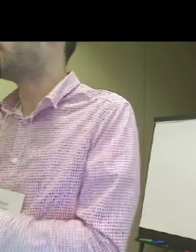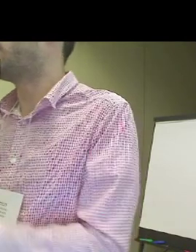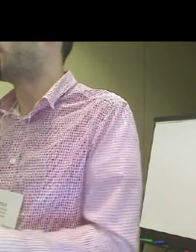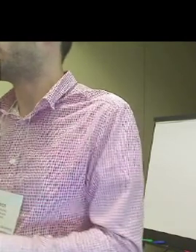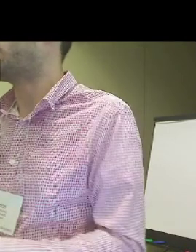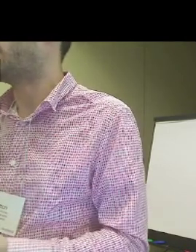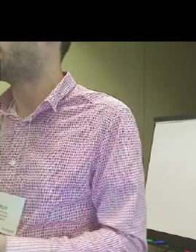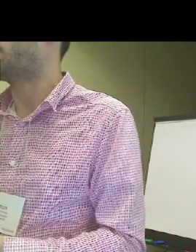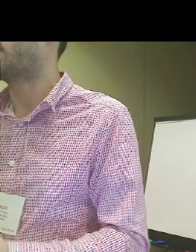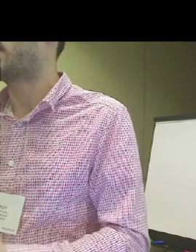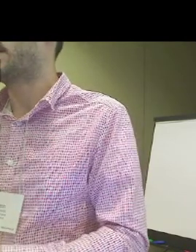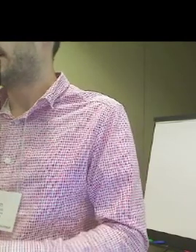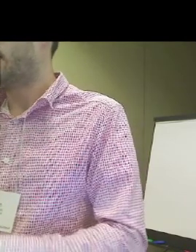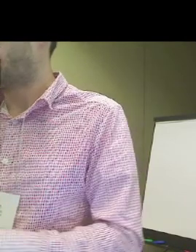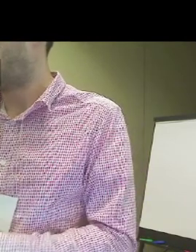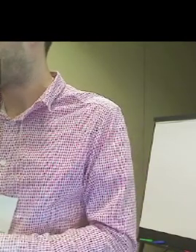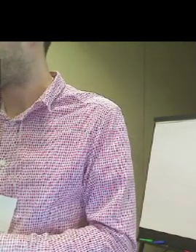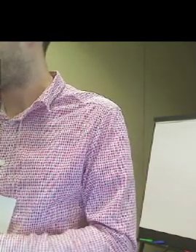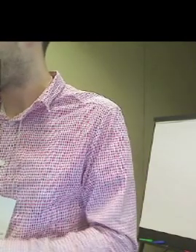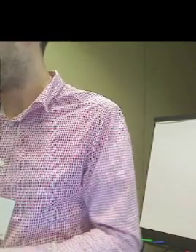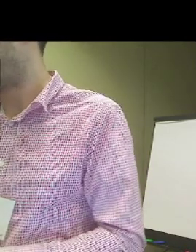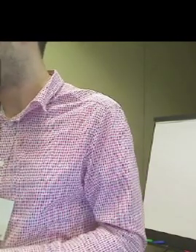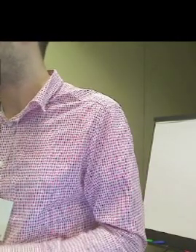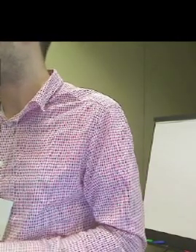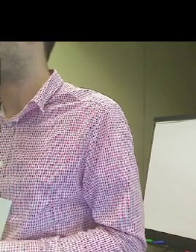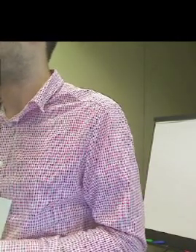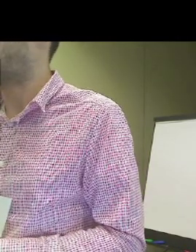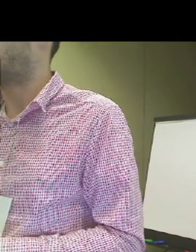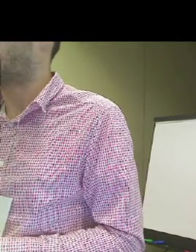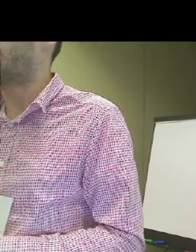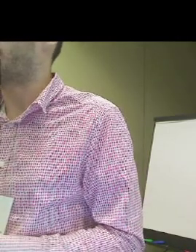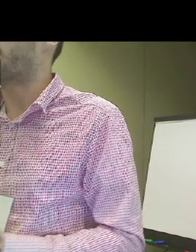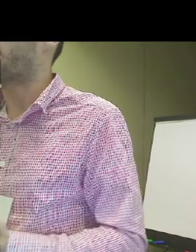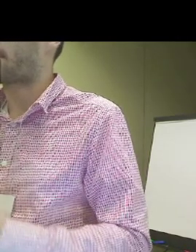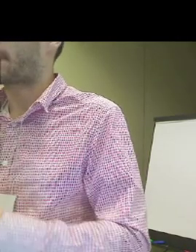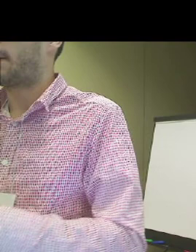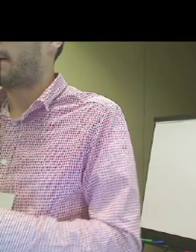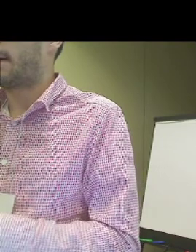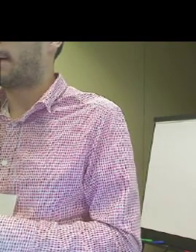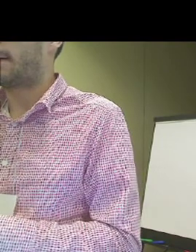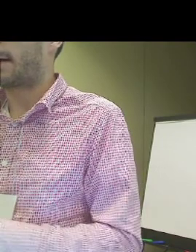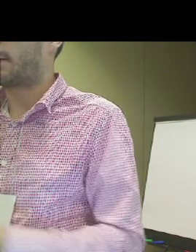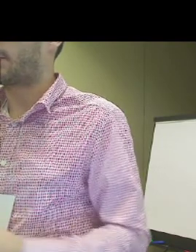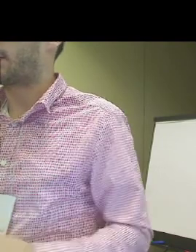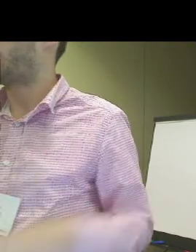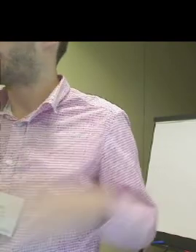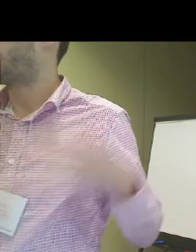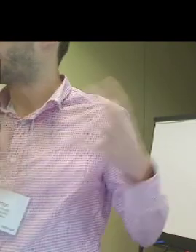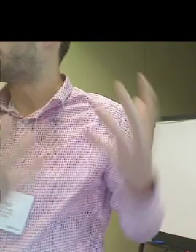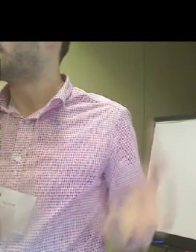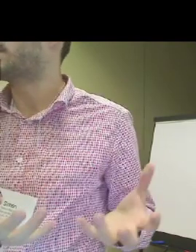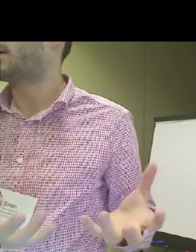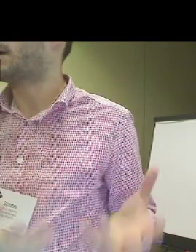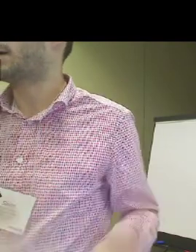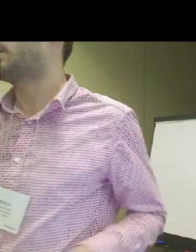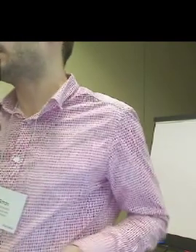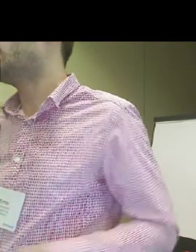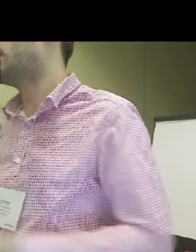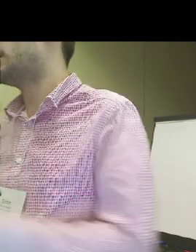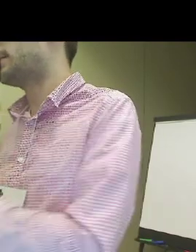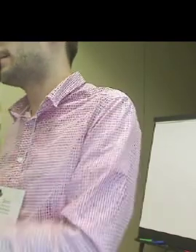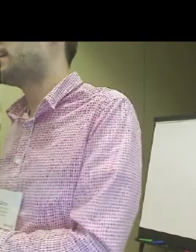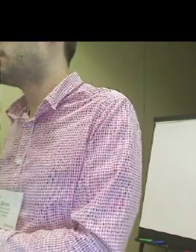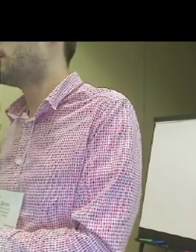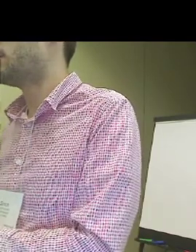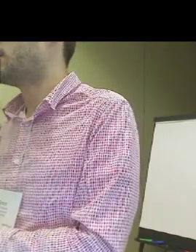new tools to face the situations. For instance, our goal is not really like, okay, we have this media. How